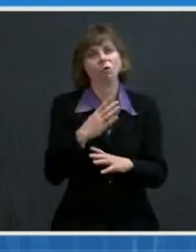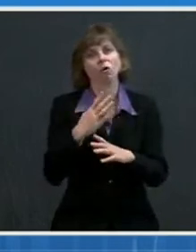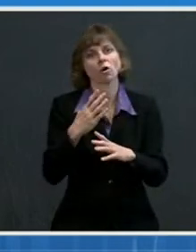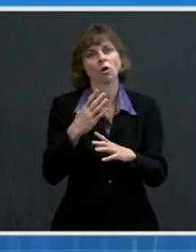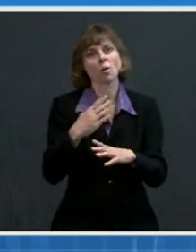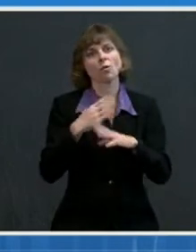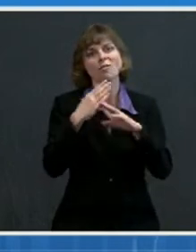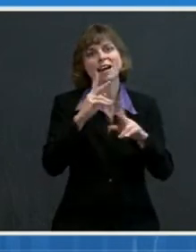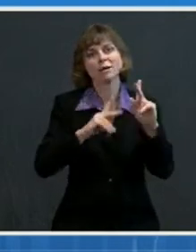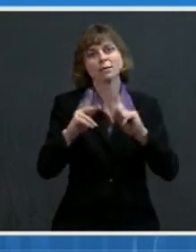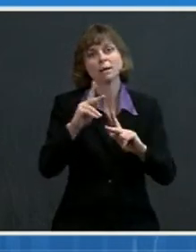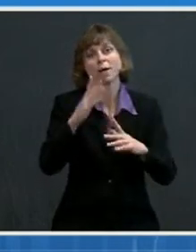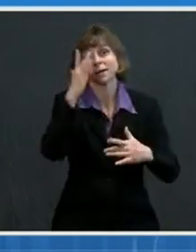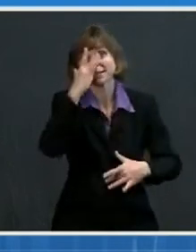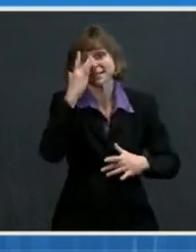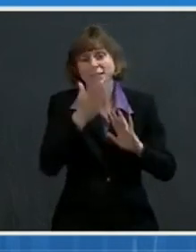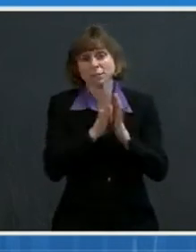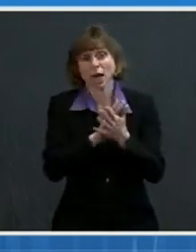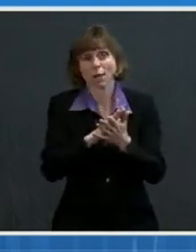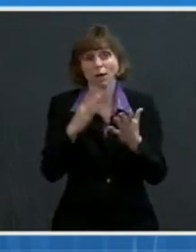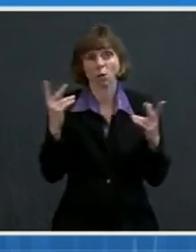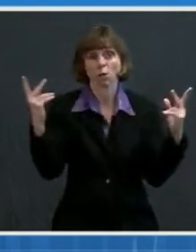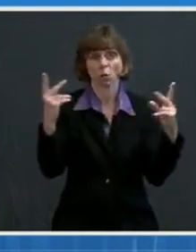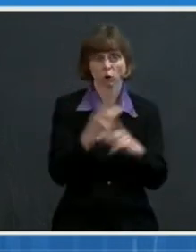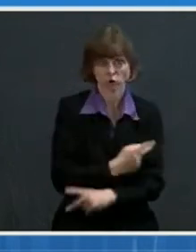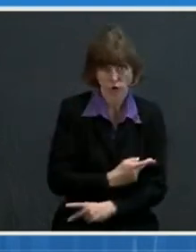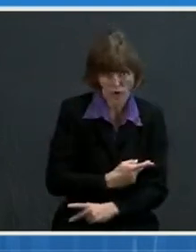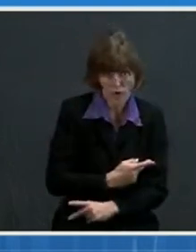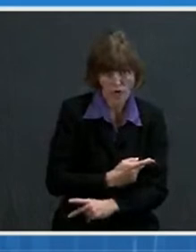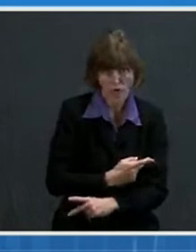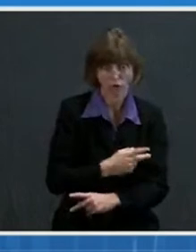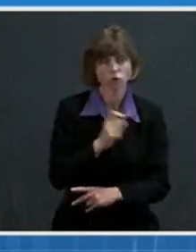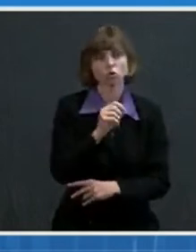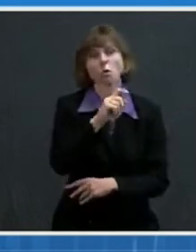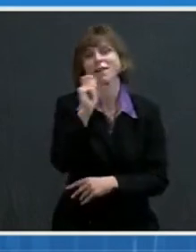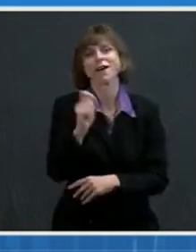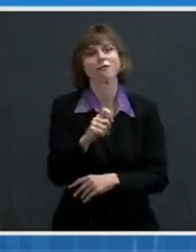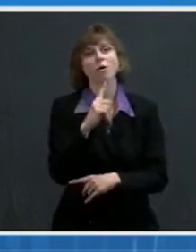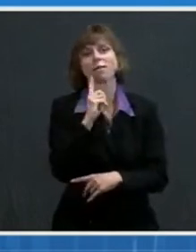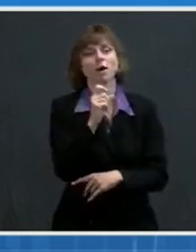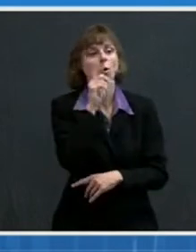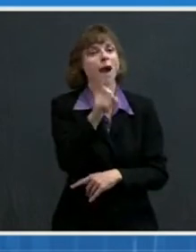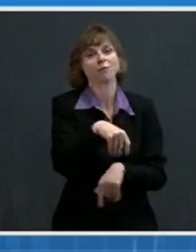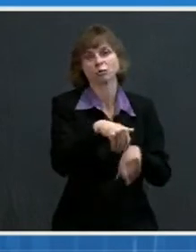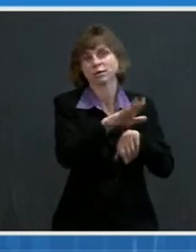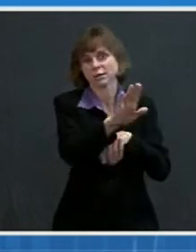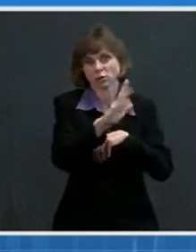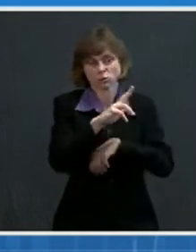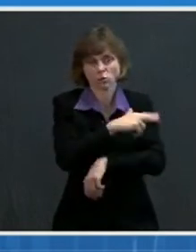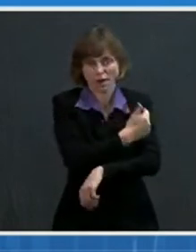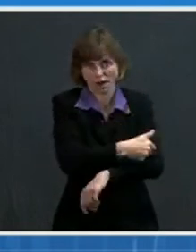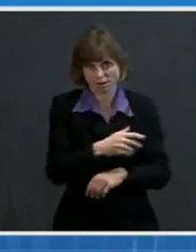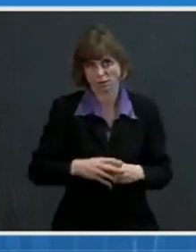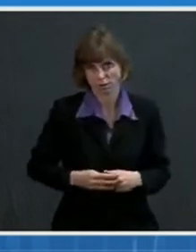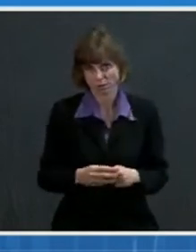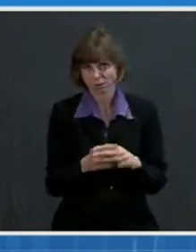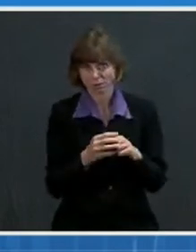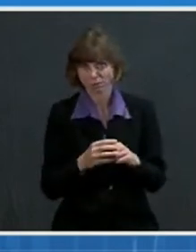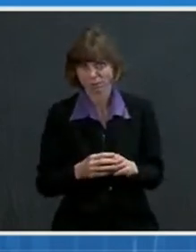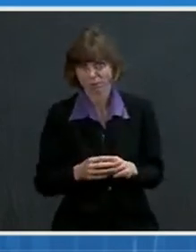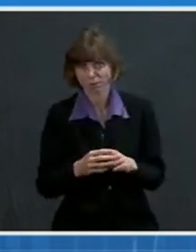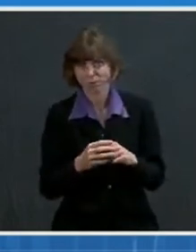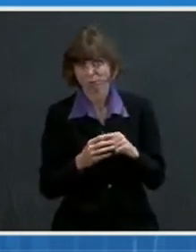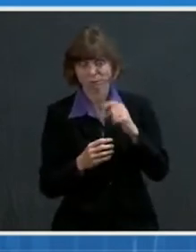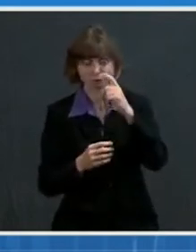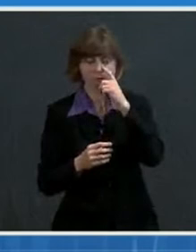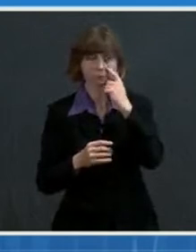disease, namely keeping them out of the need for hospitalization. And on this final slide, for those of